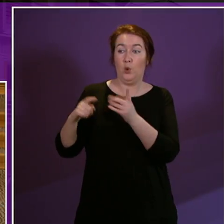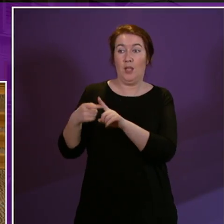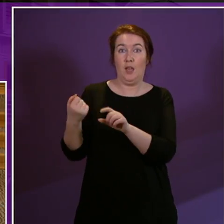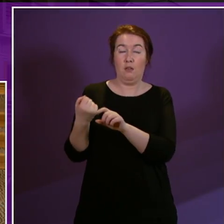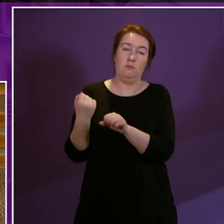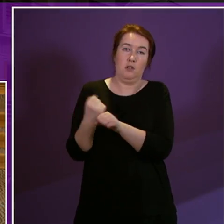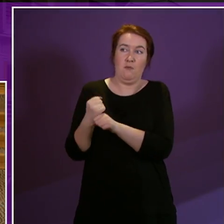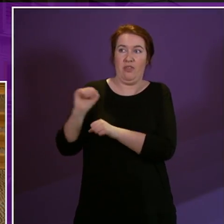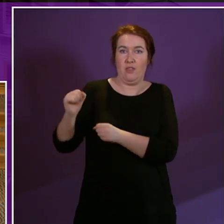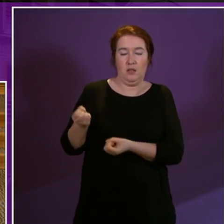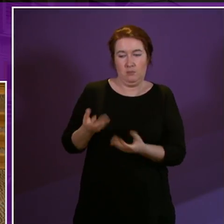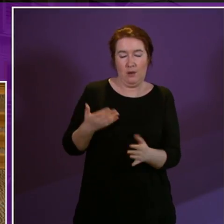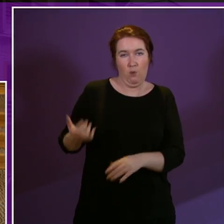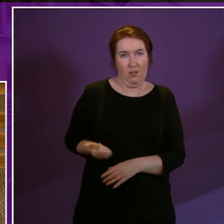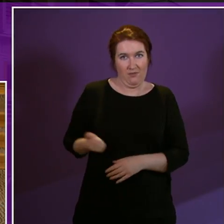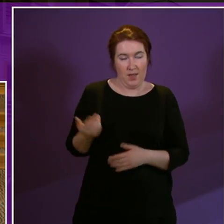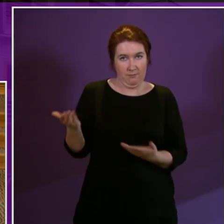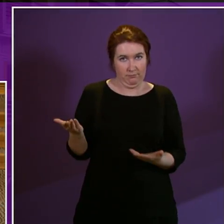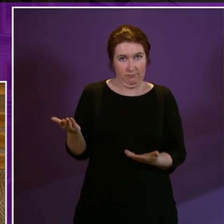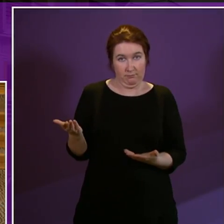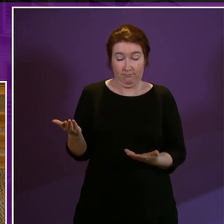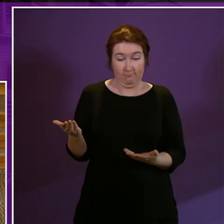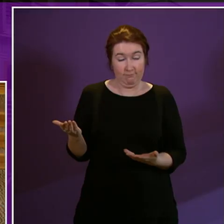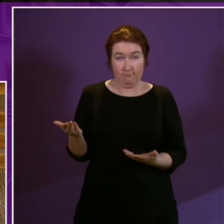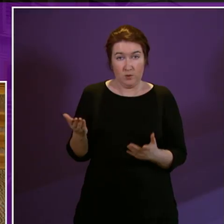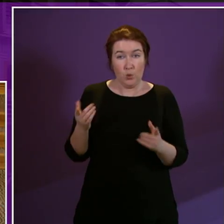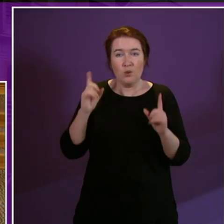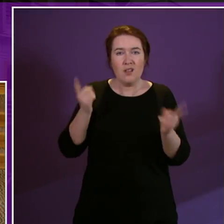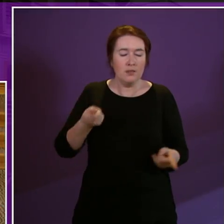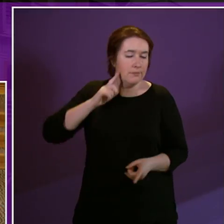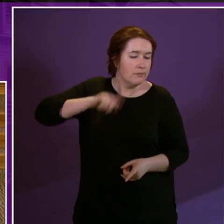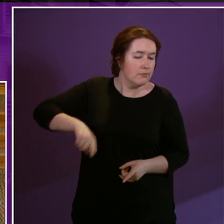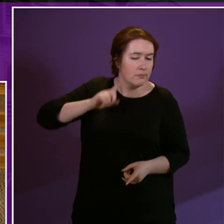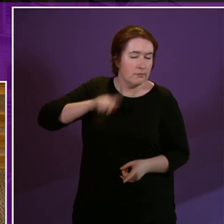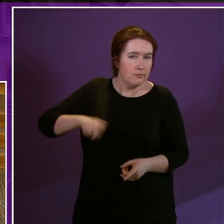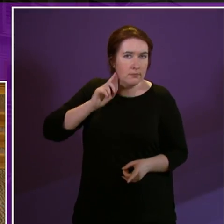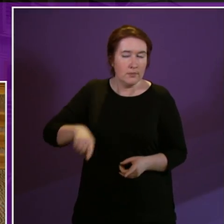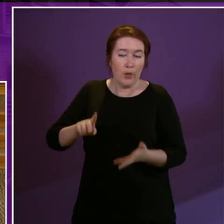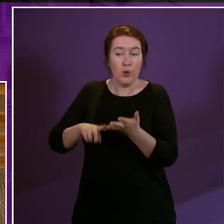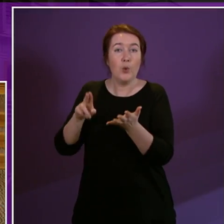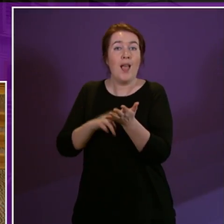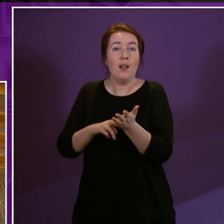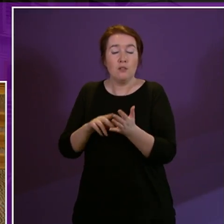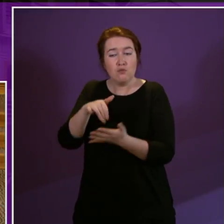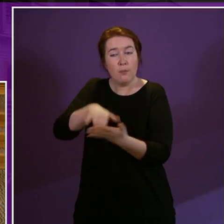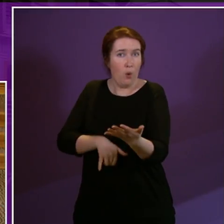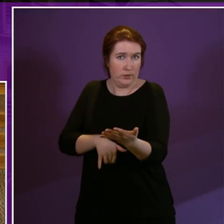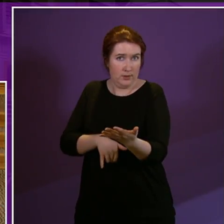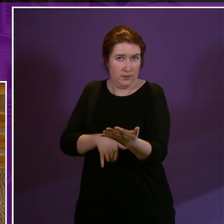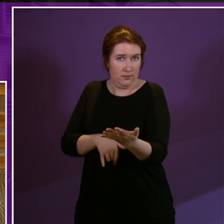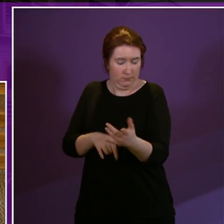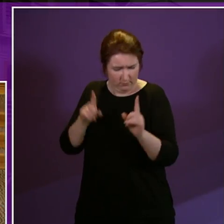government spend on welfare and it won't do to dismiss the UN report which